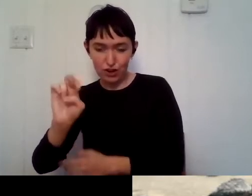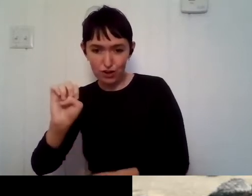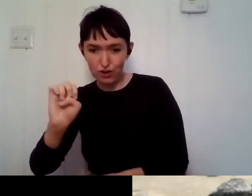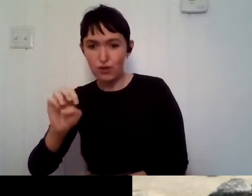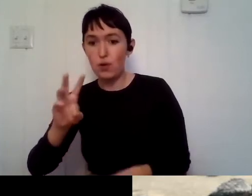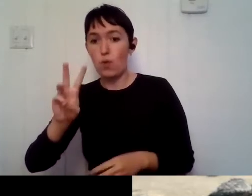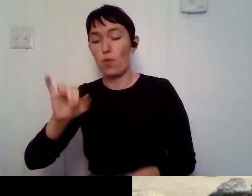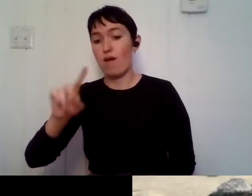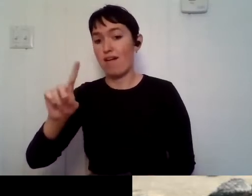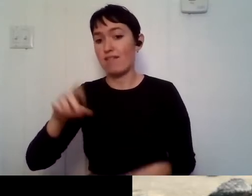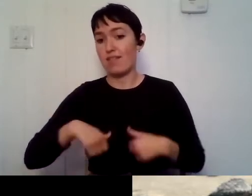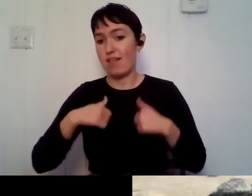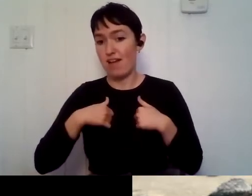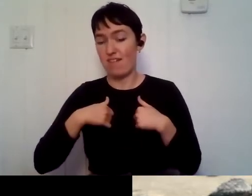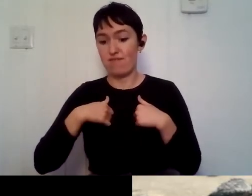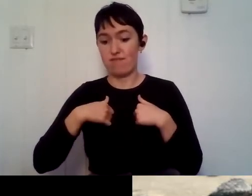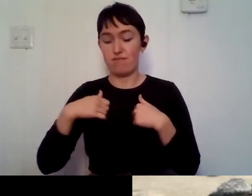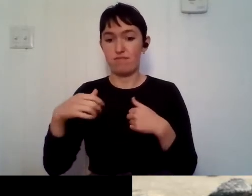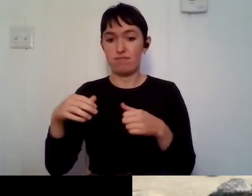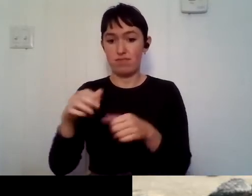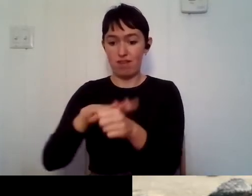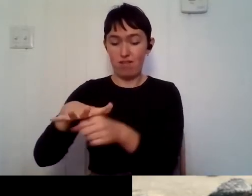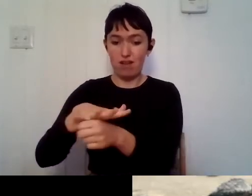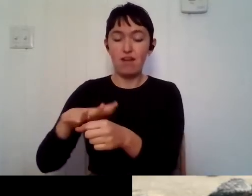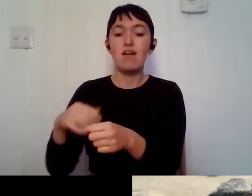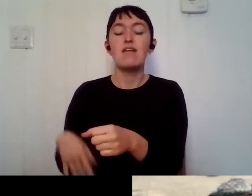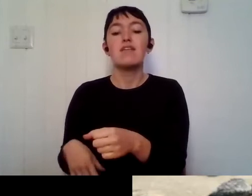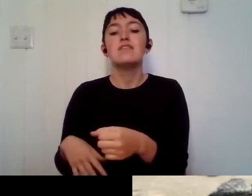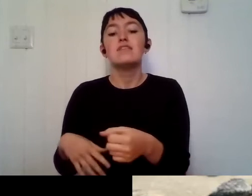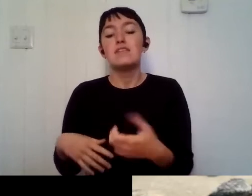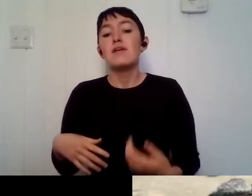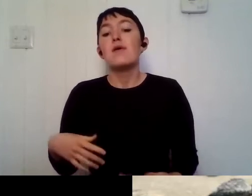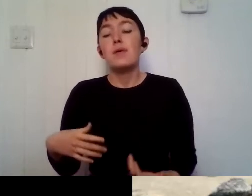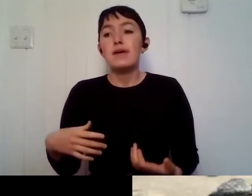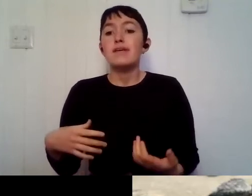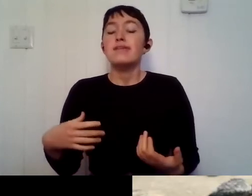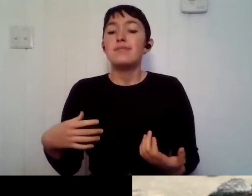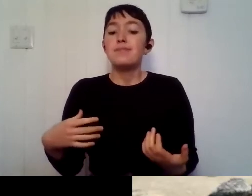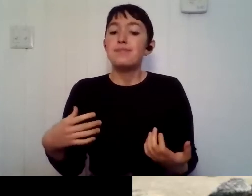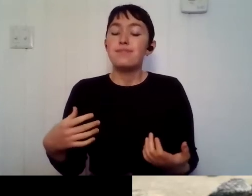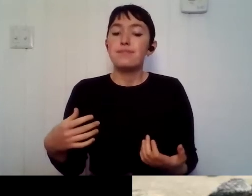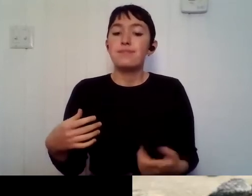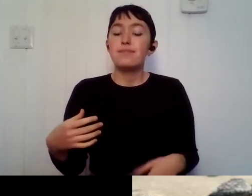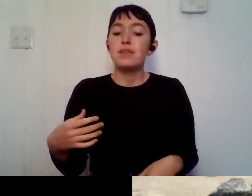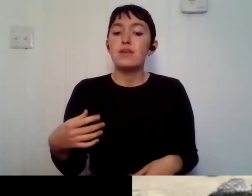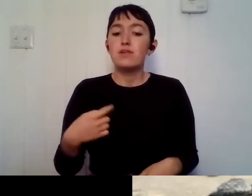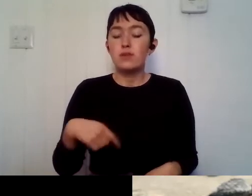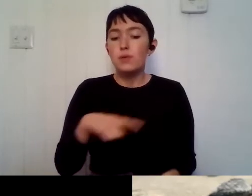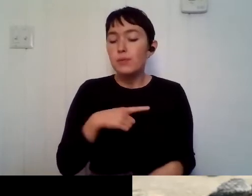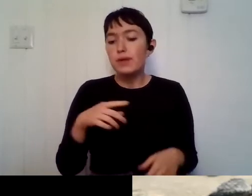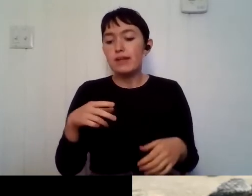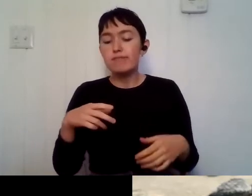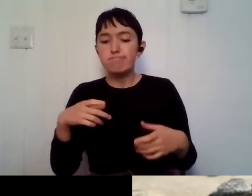pretty much was, um, every now and then, and we manage it, um, for different species.